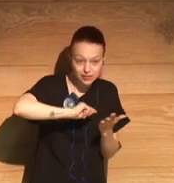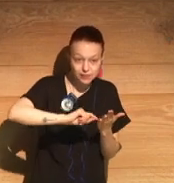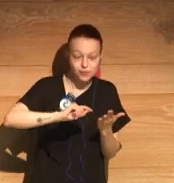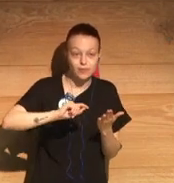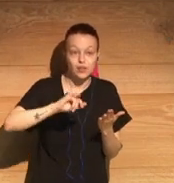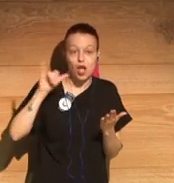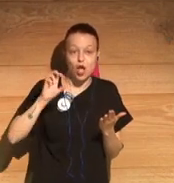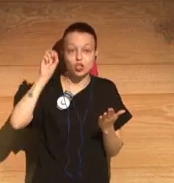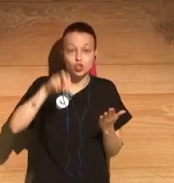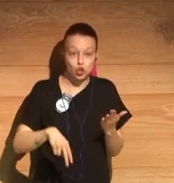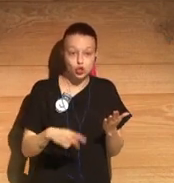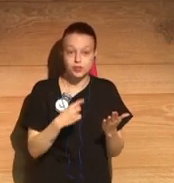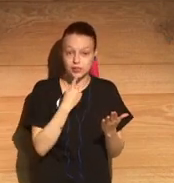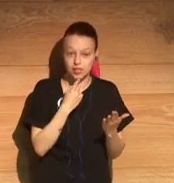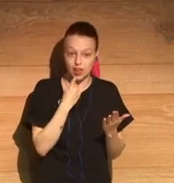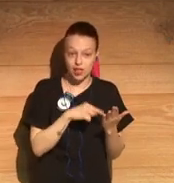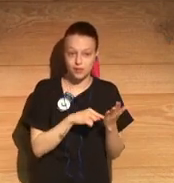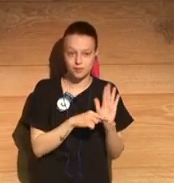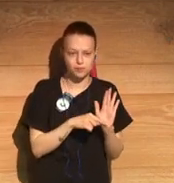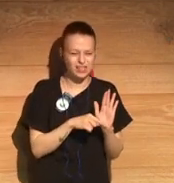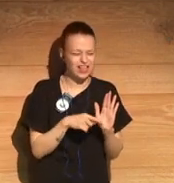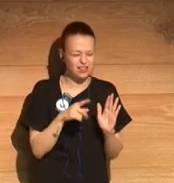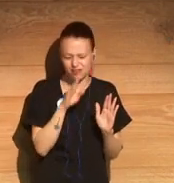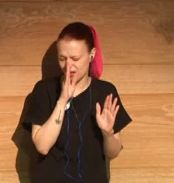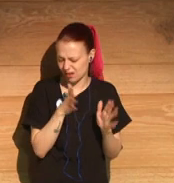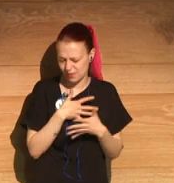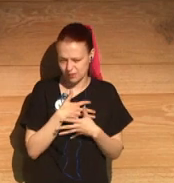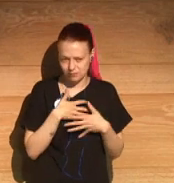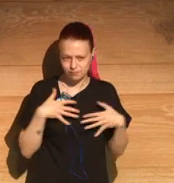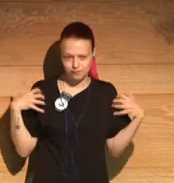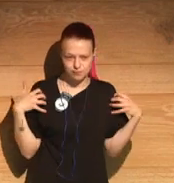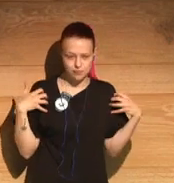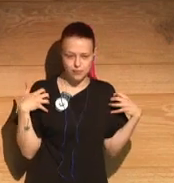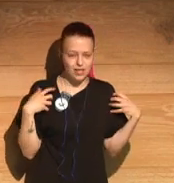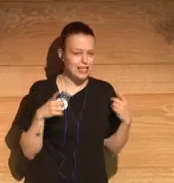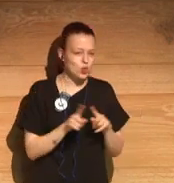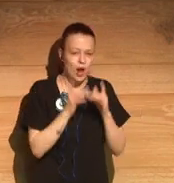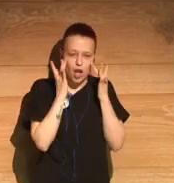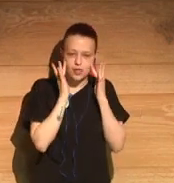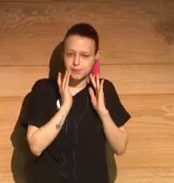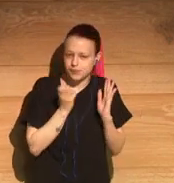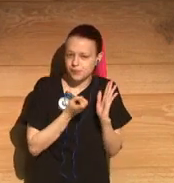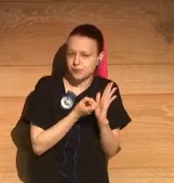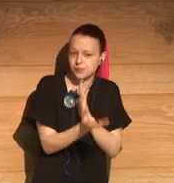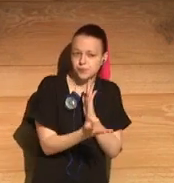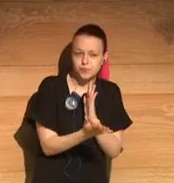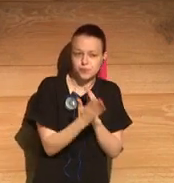talks with absolute sincerity